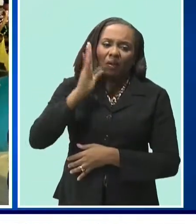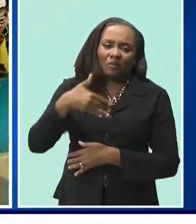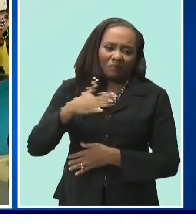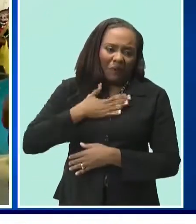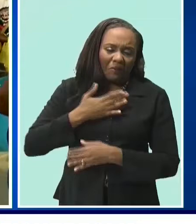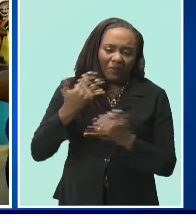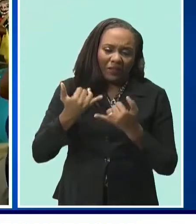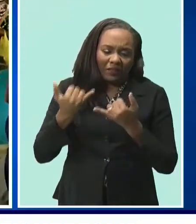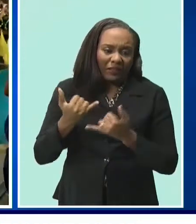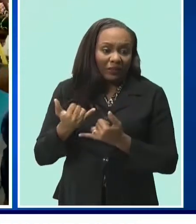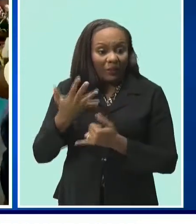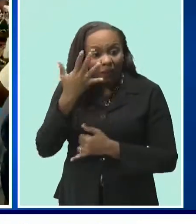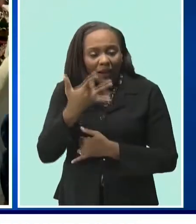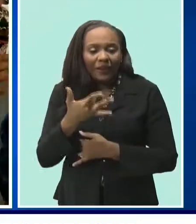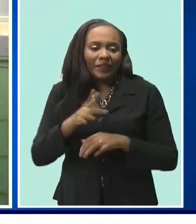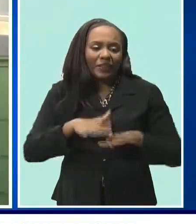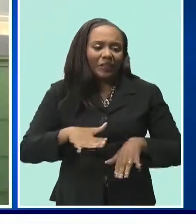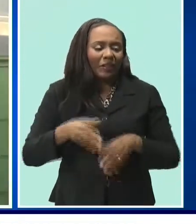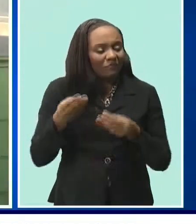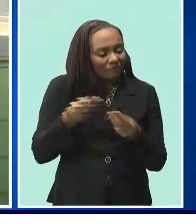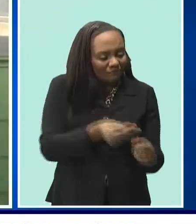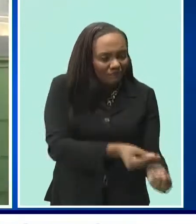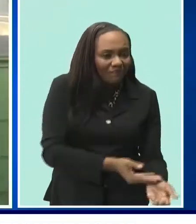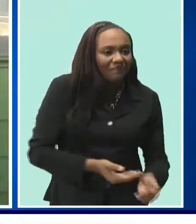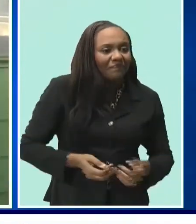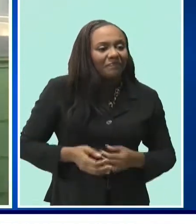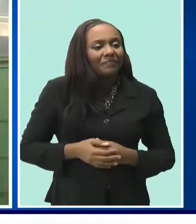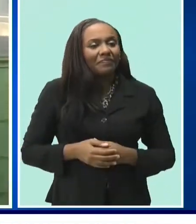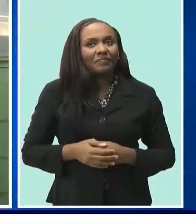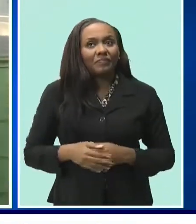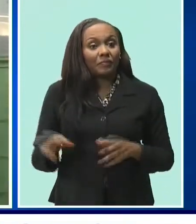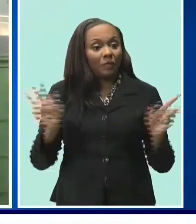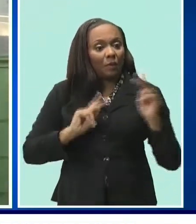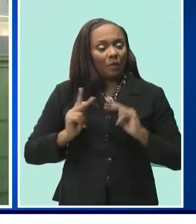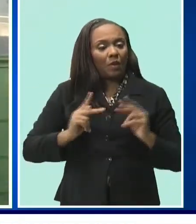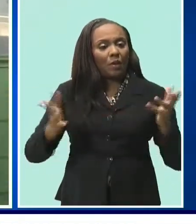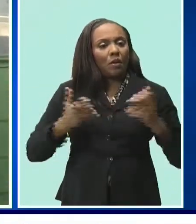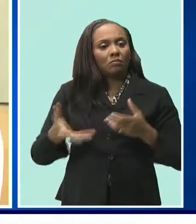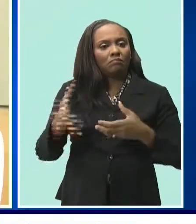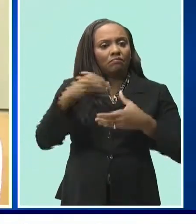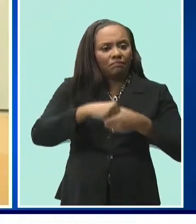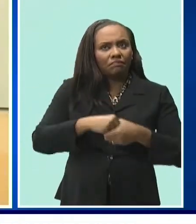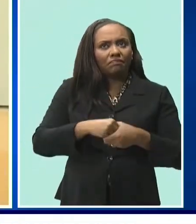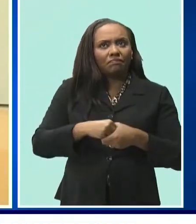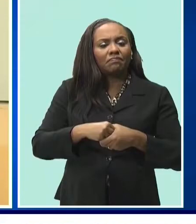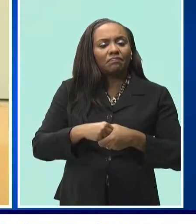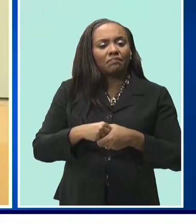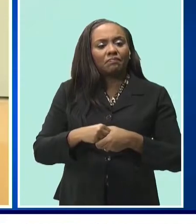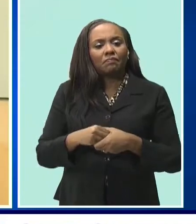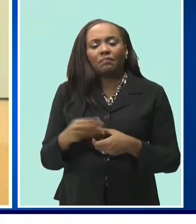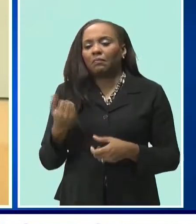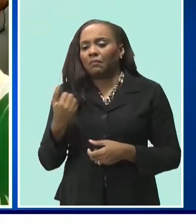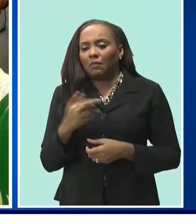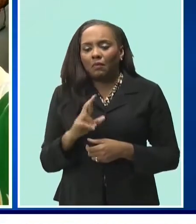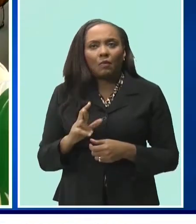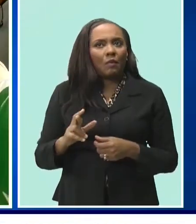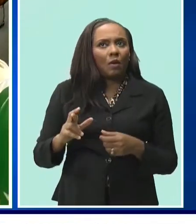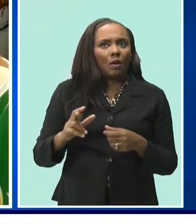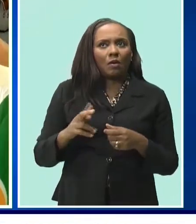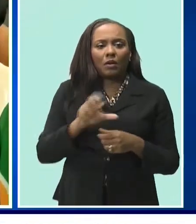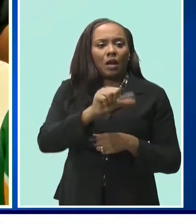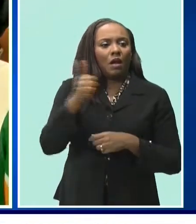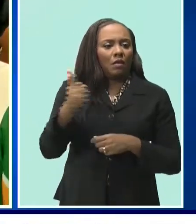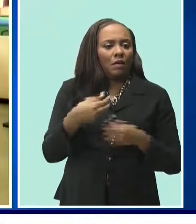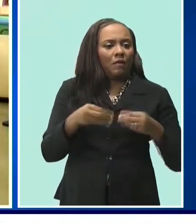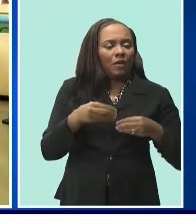something to give their children to eat. Mr. Braffitt is open to those who may want to join the cause or replicate his efforts at other fish